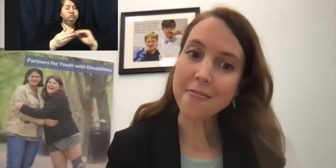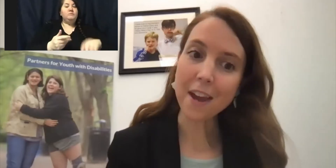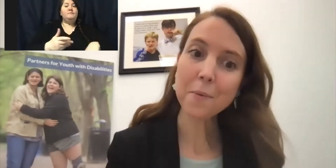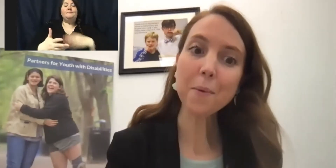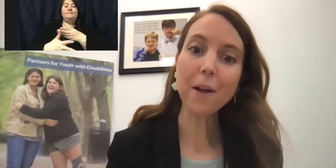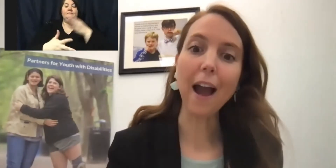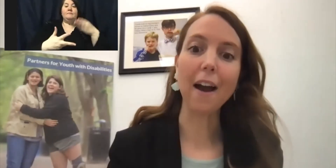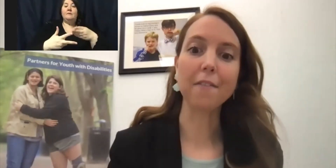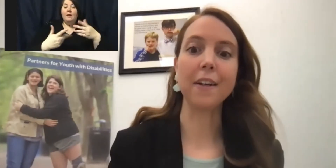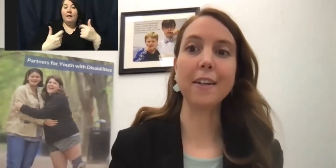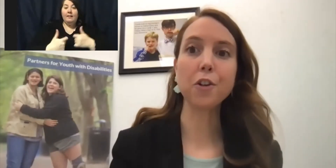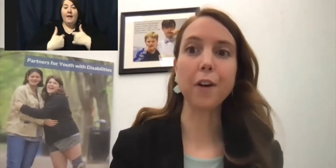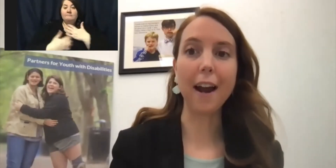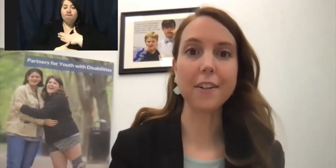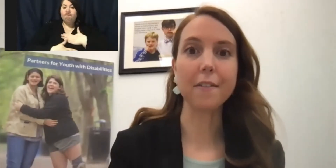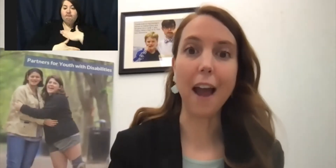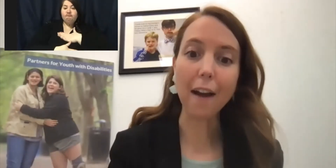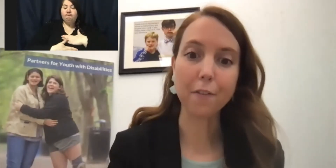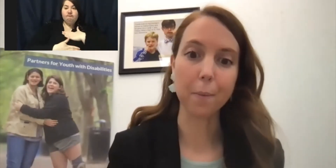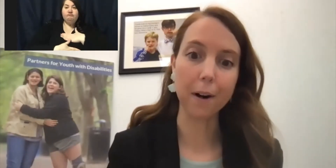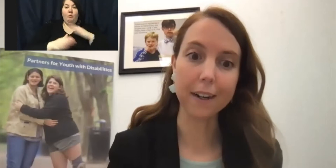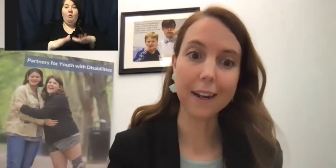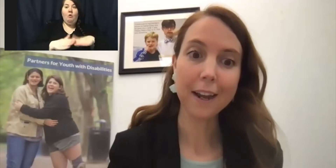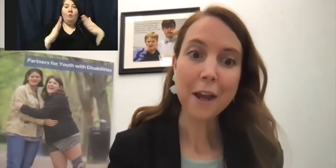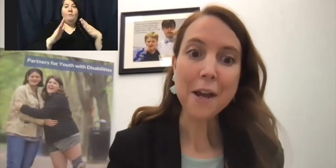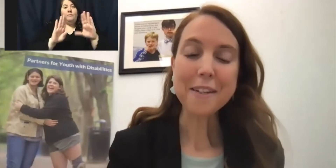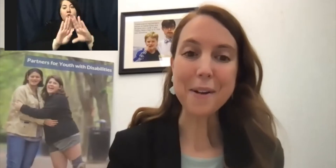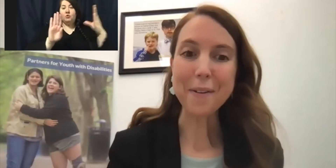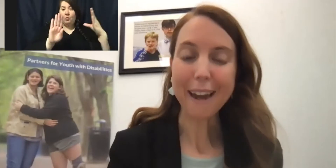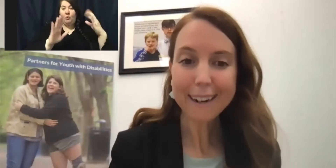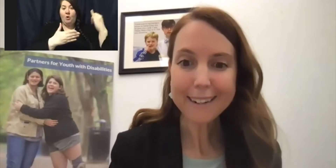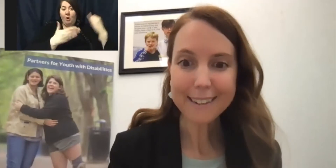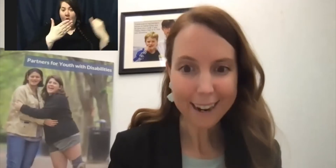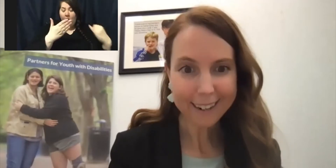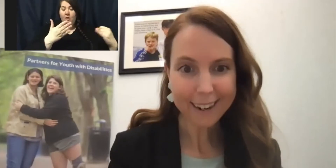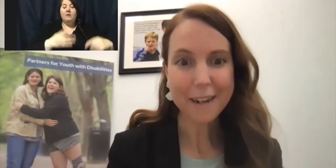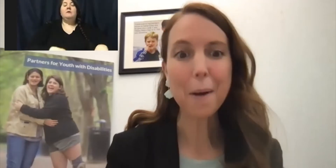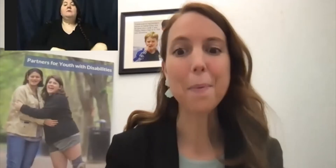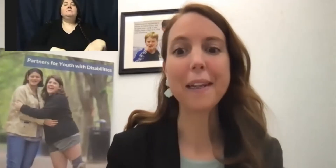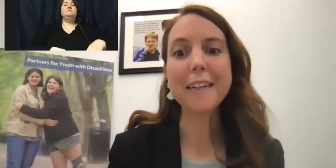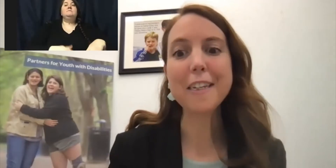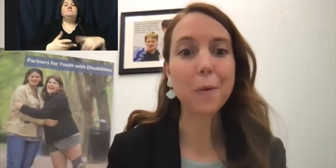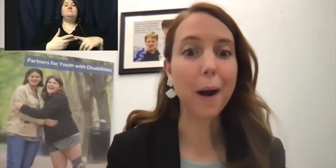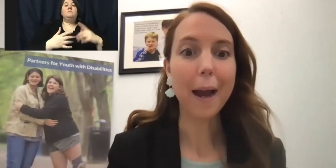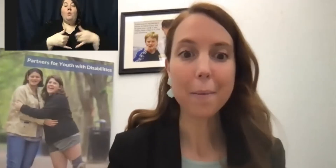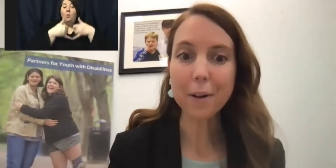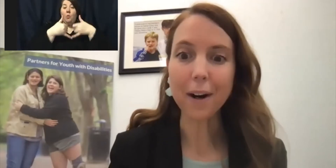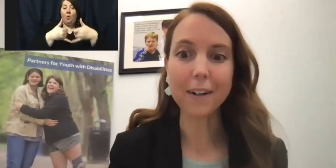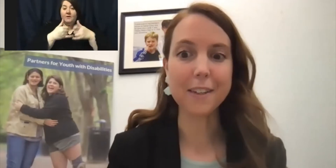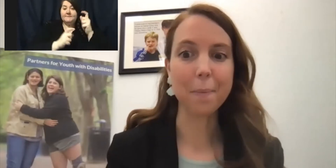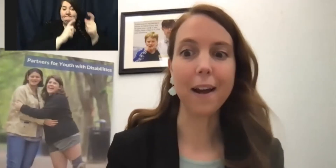And then we will have an interactive after party. So get excited. Please grab